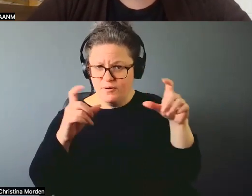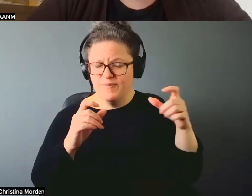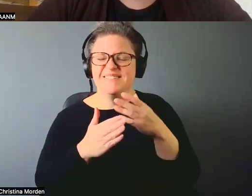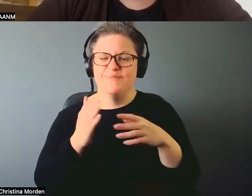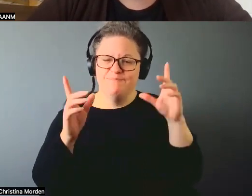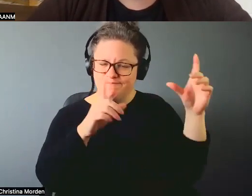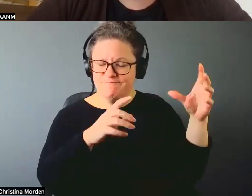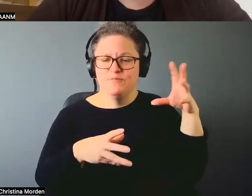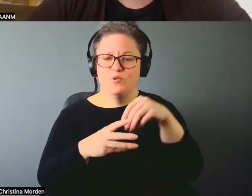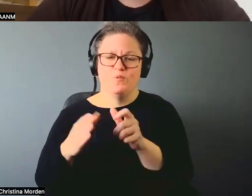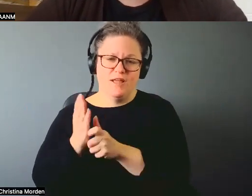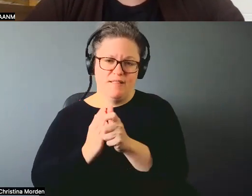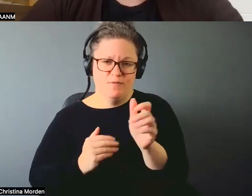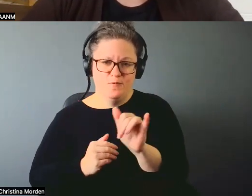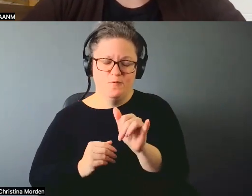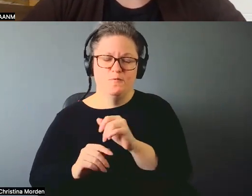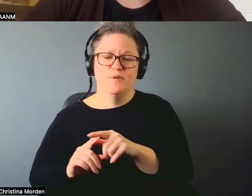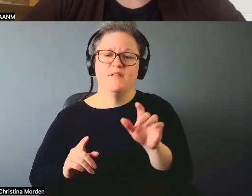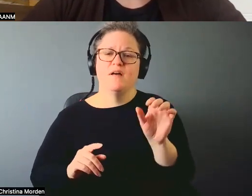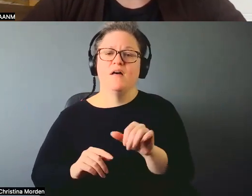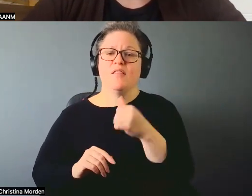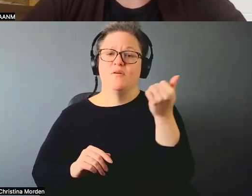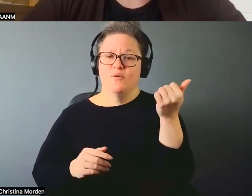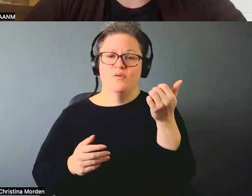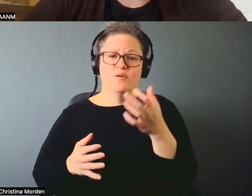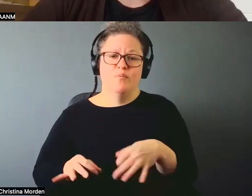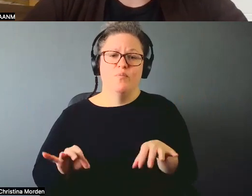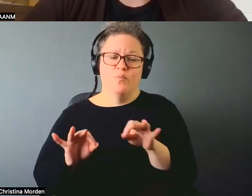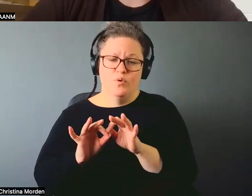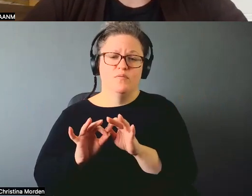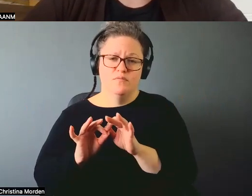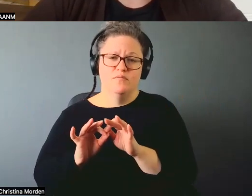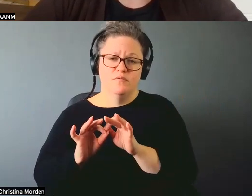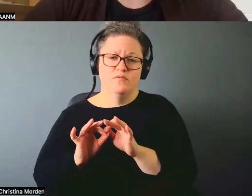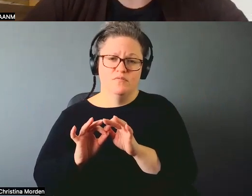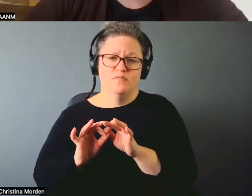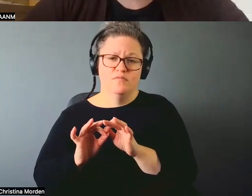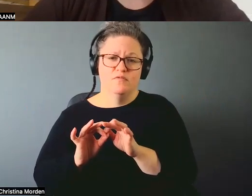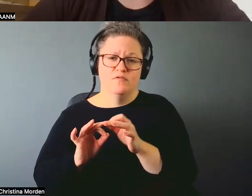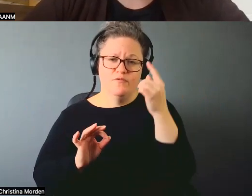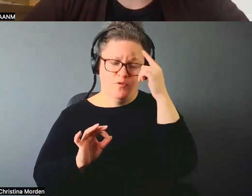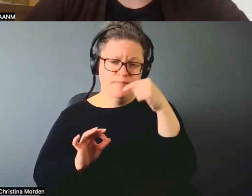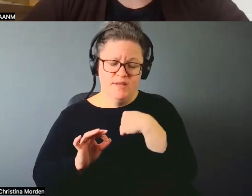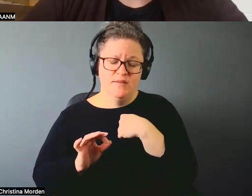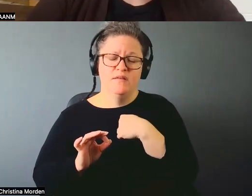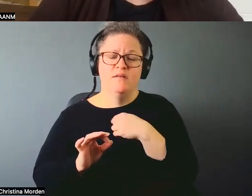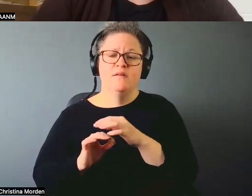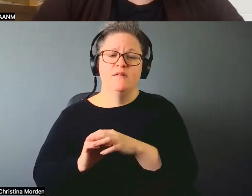the other really important piece for me in making both, both those works